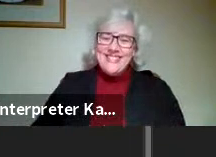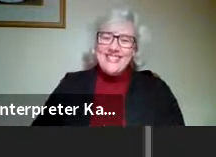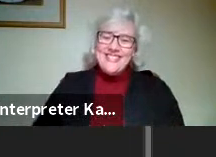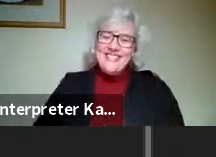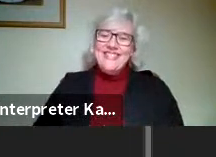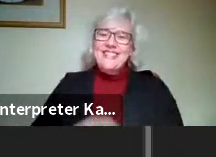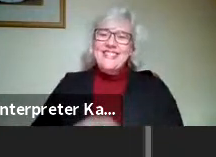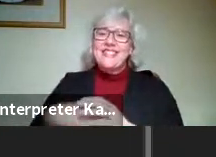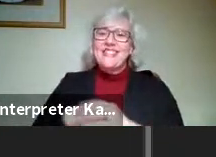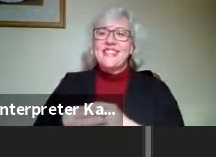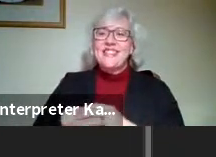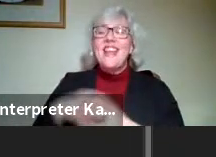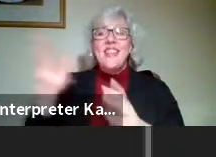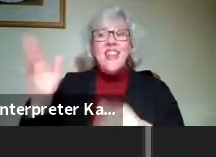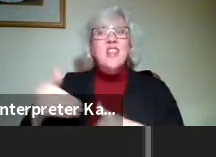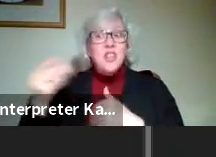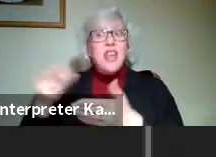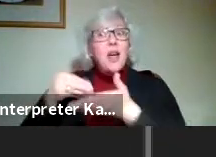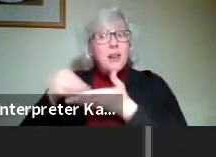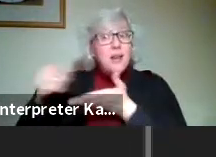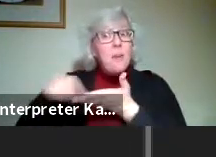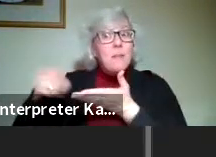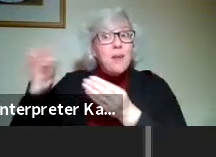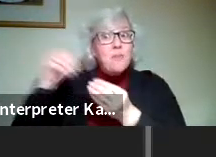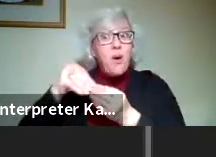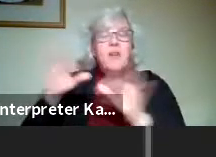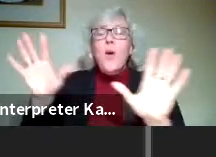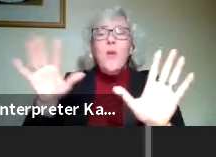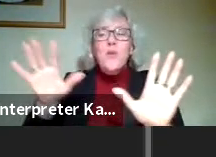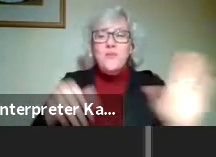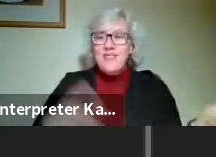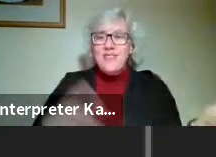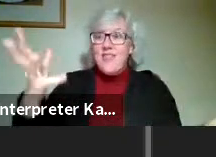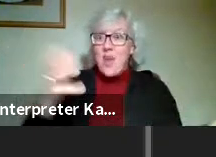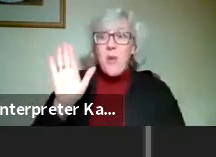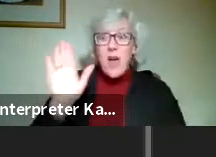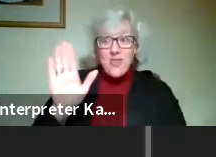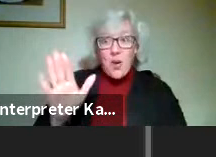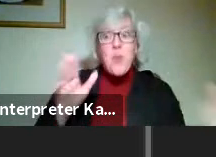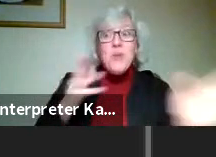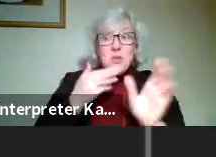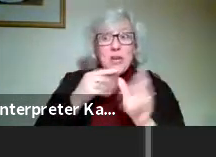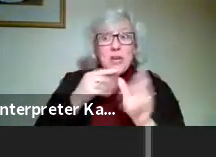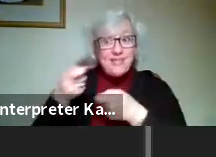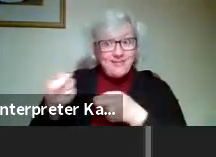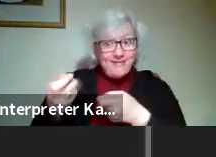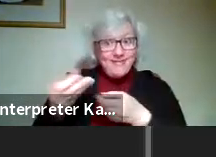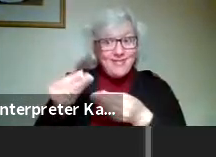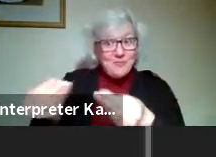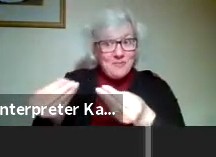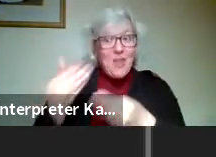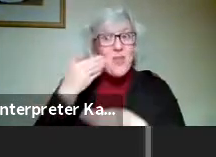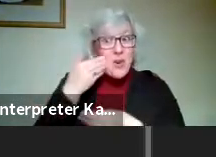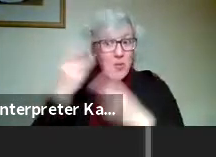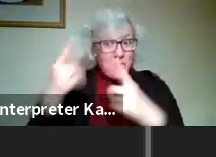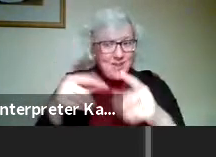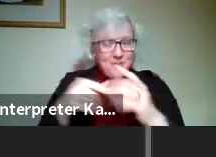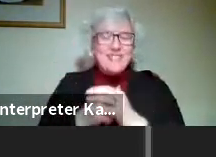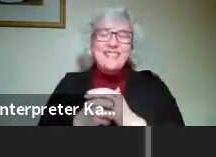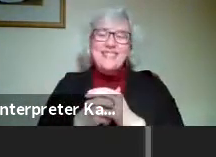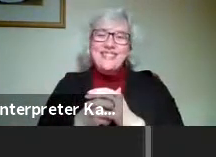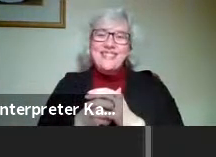They deserve a raise. No, they want those treats that are in there. They know what's happening.